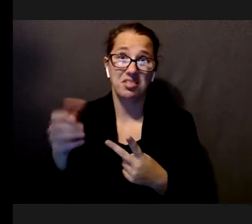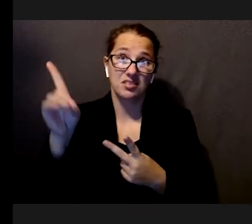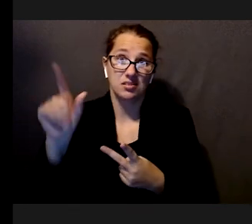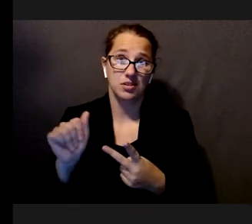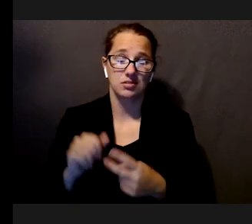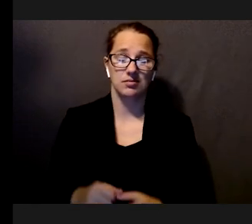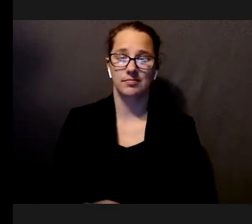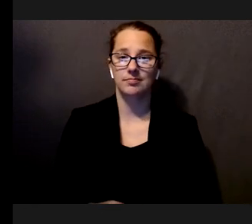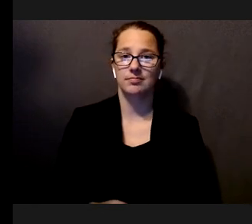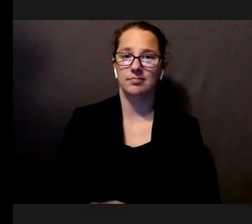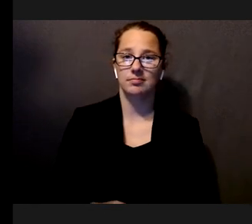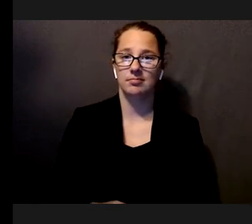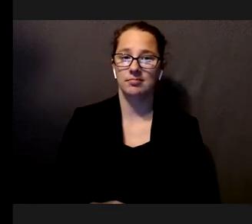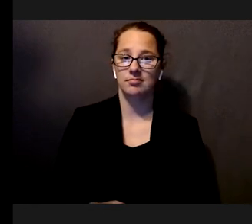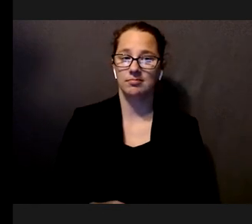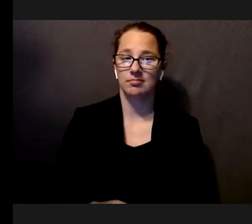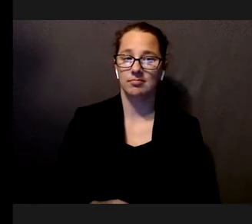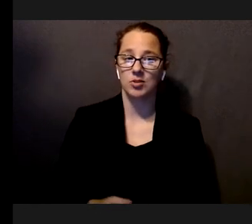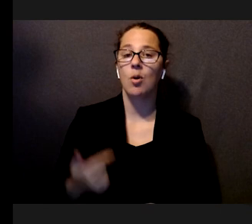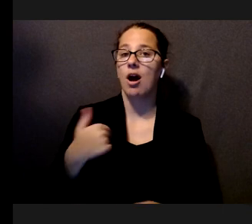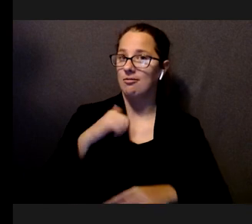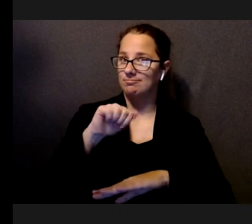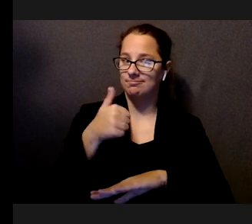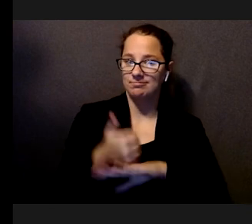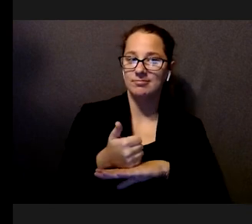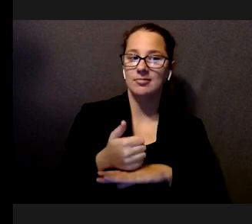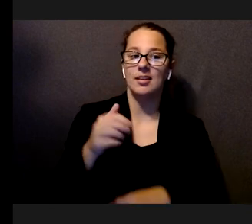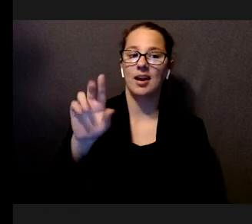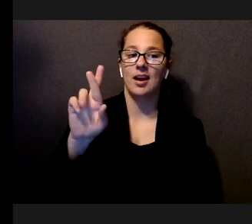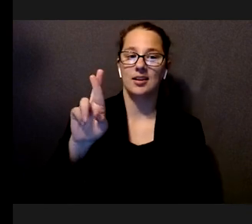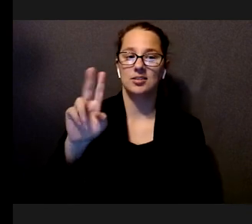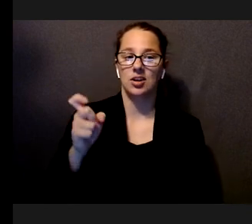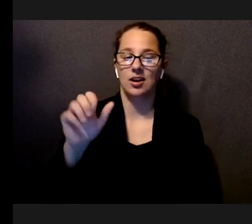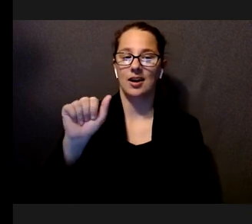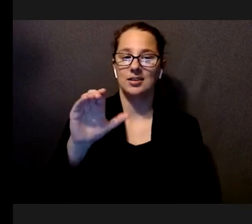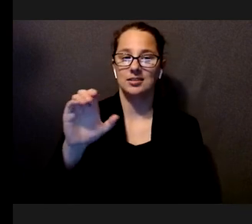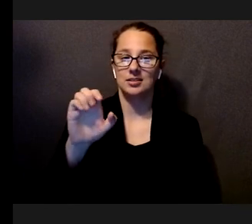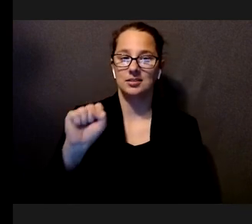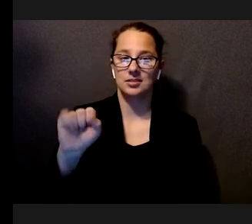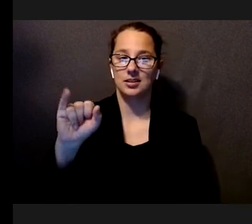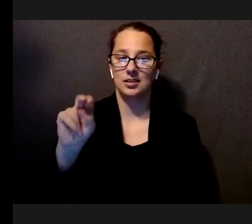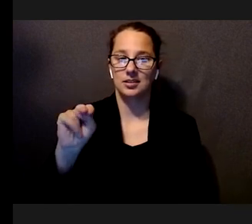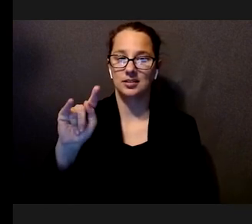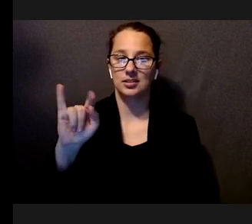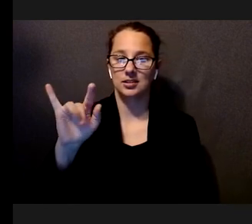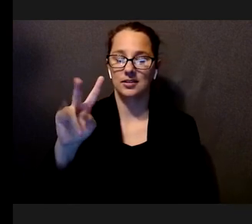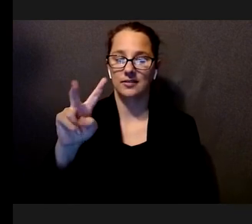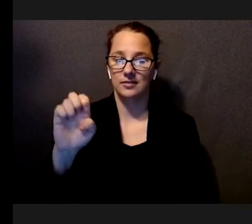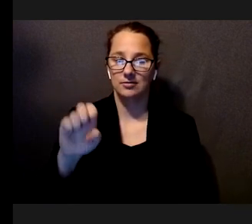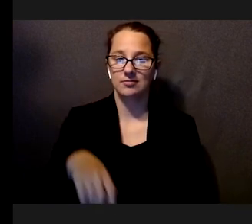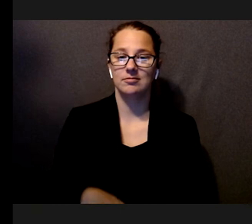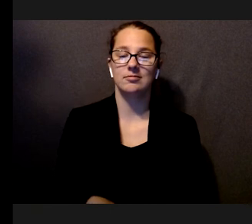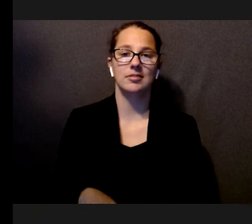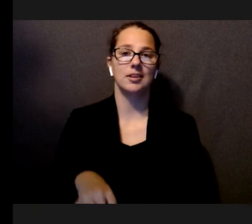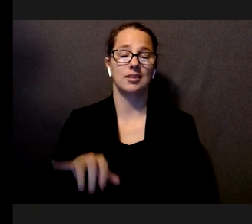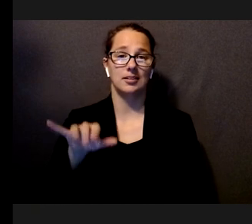reason, I co-founded the XR Access Initiative. And this is something that I wanted to highlight here. So, the idea behind the XR Access